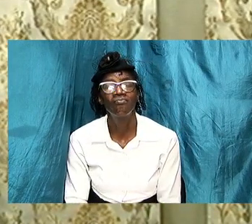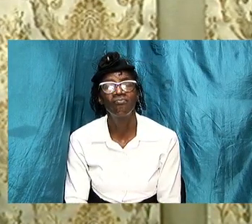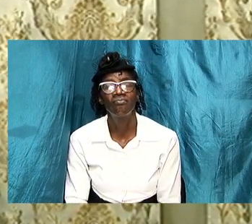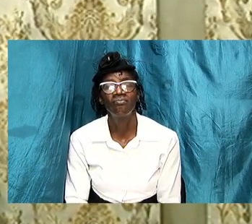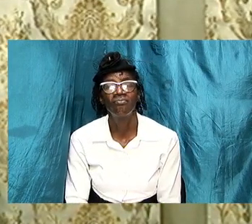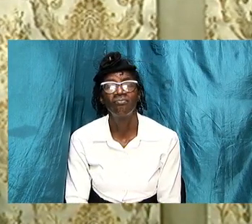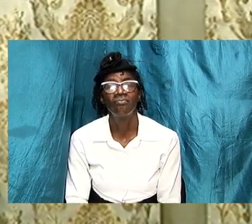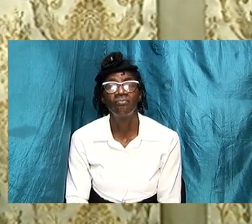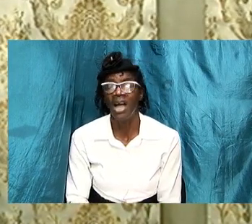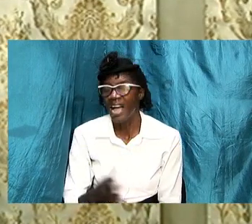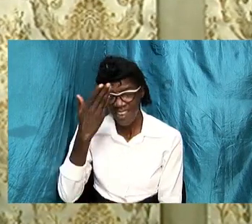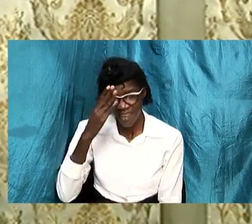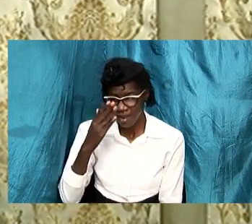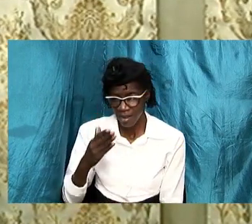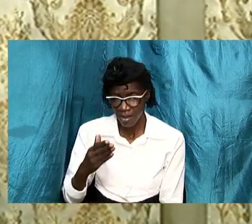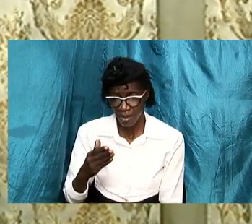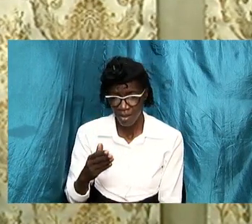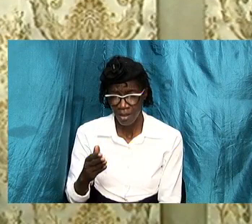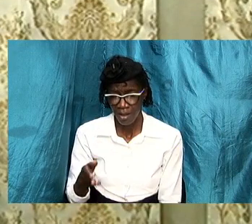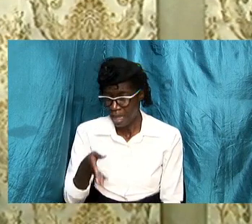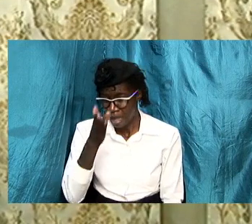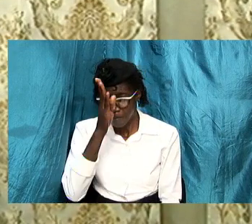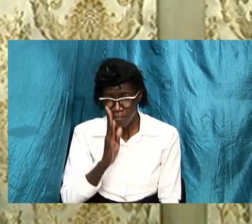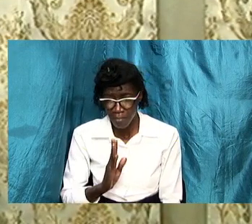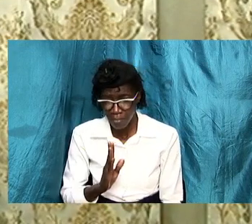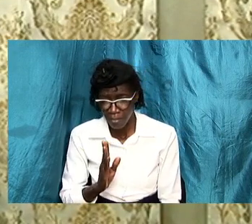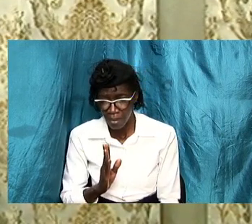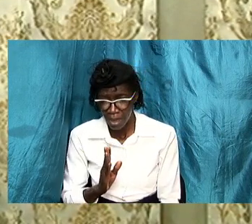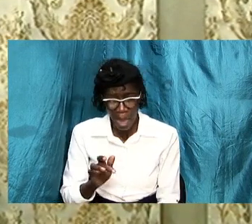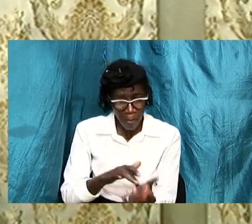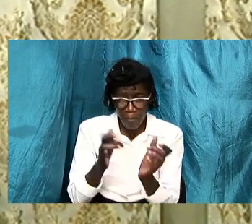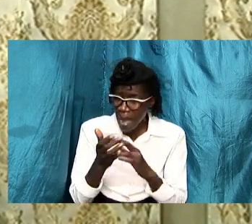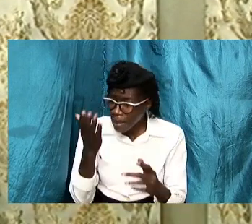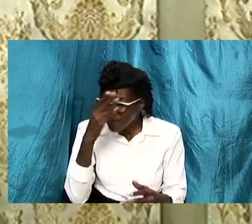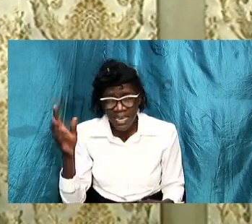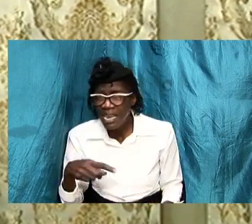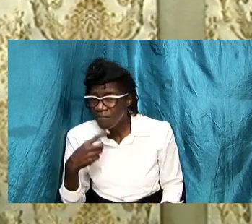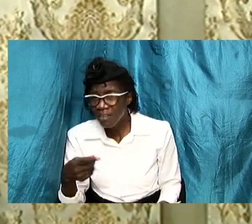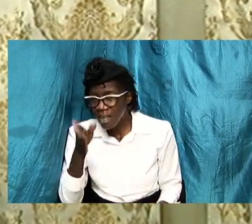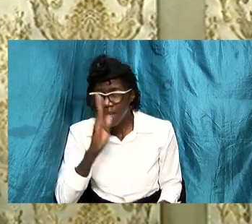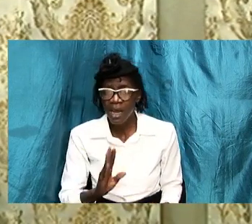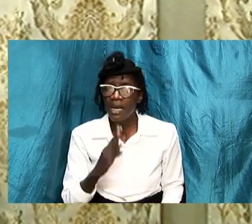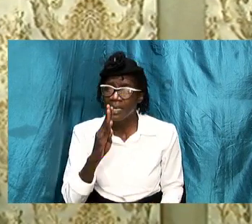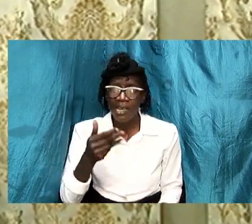nor did the bible say god gave adam a helper erase that